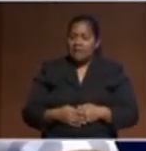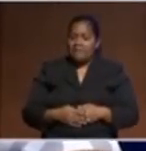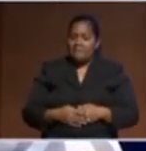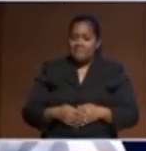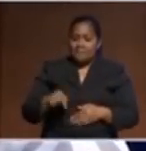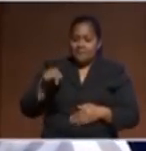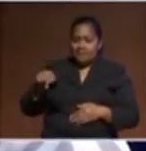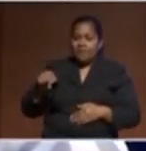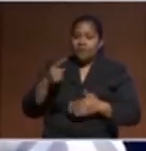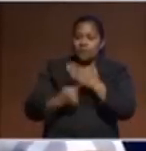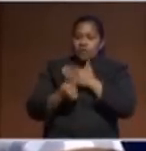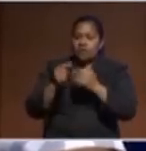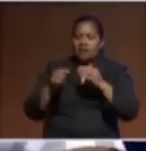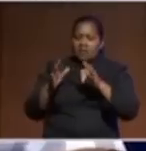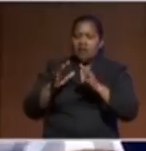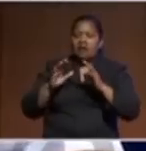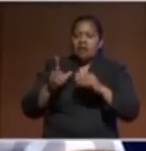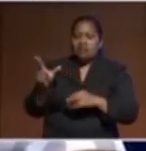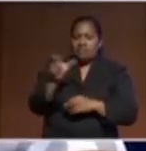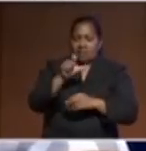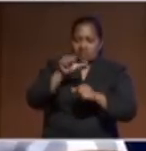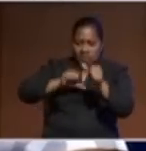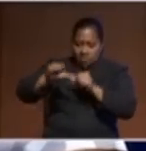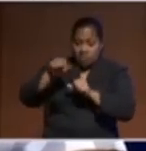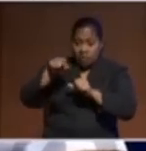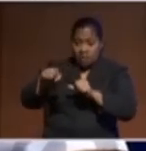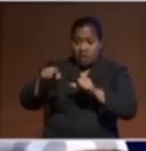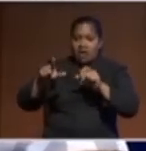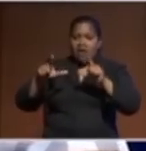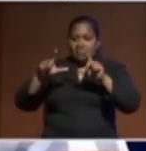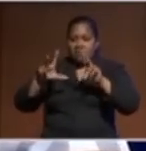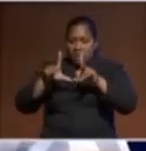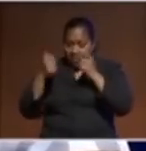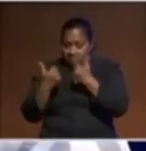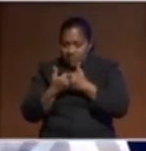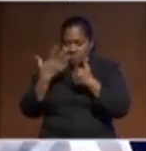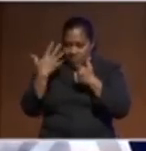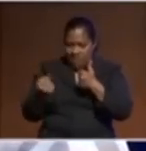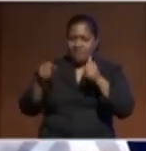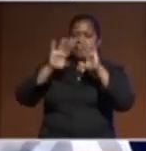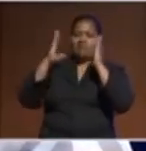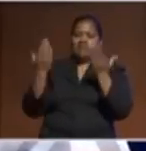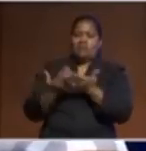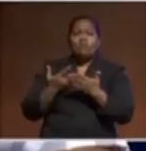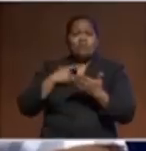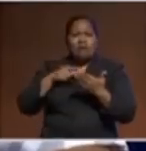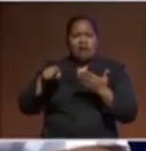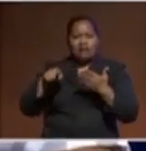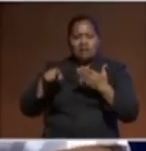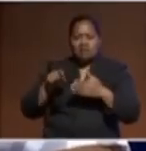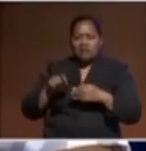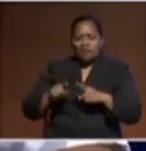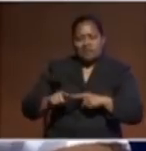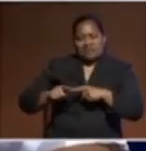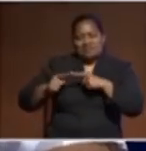probably the only treaty that exists in the world because it is unique. I our country,